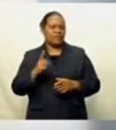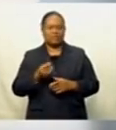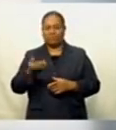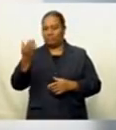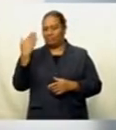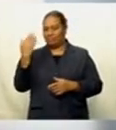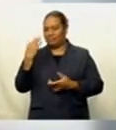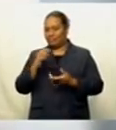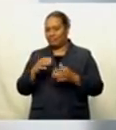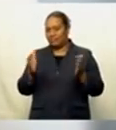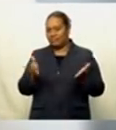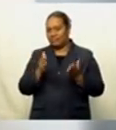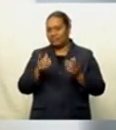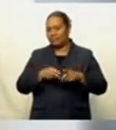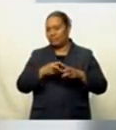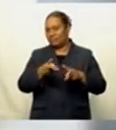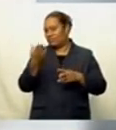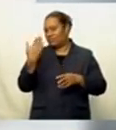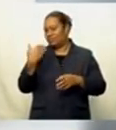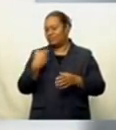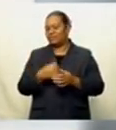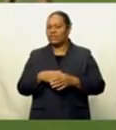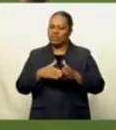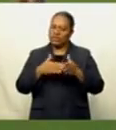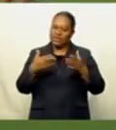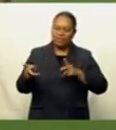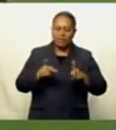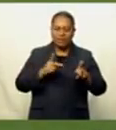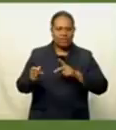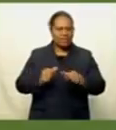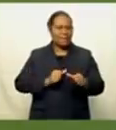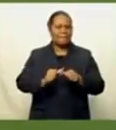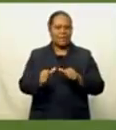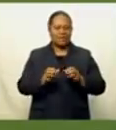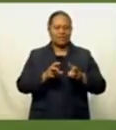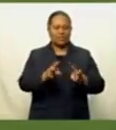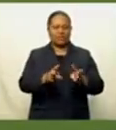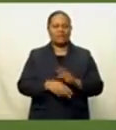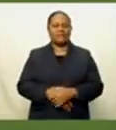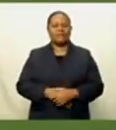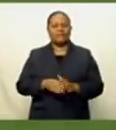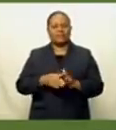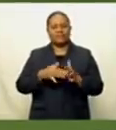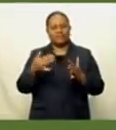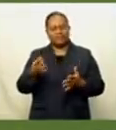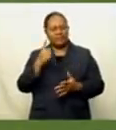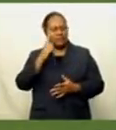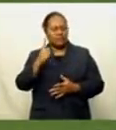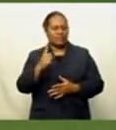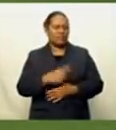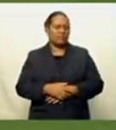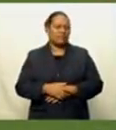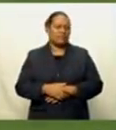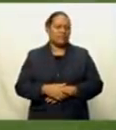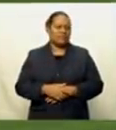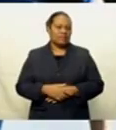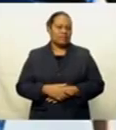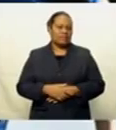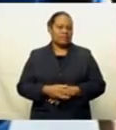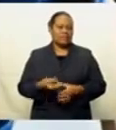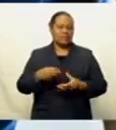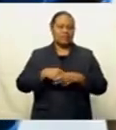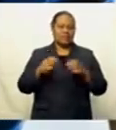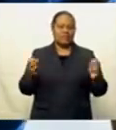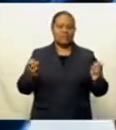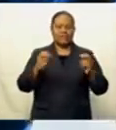and to perform to the best of my ability. The Kaiviti Silk Tales will play against Dirty Reds at Henson Park in Sydney